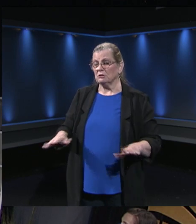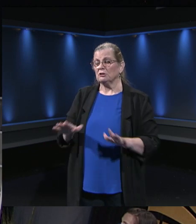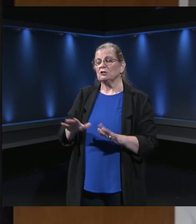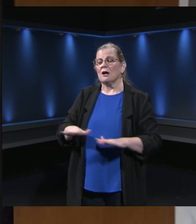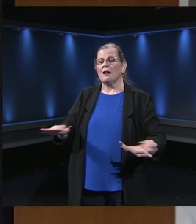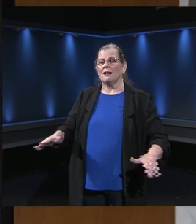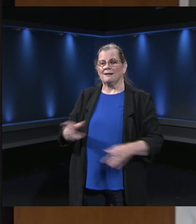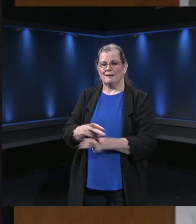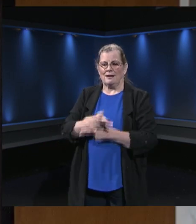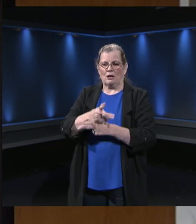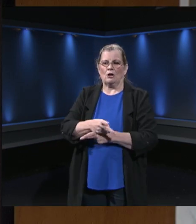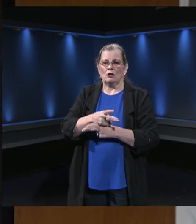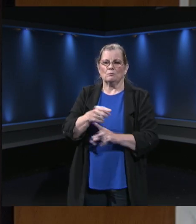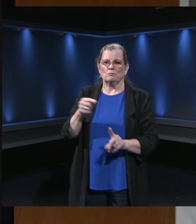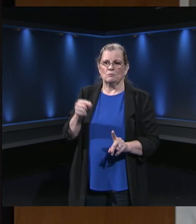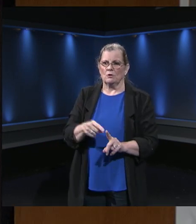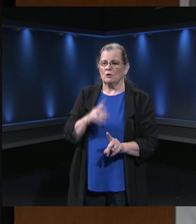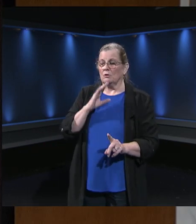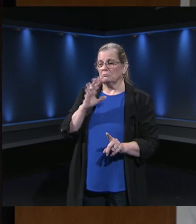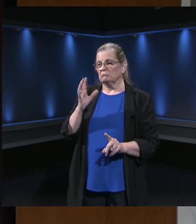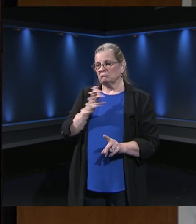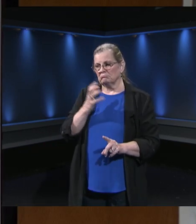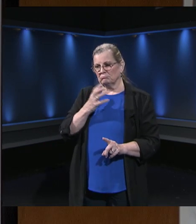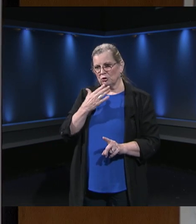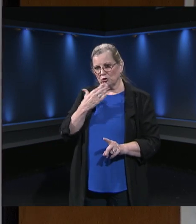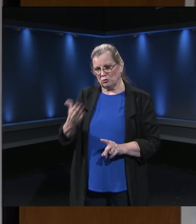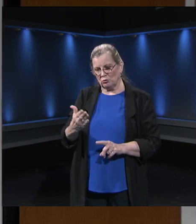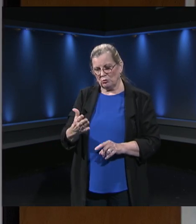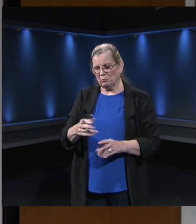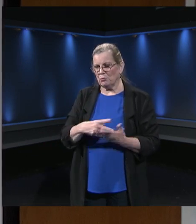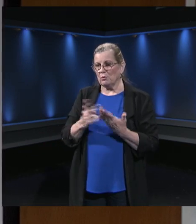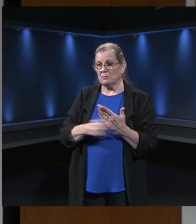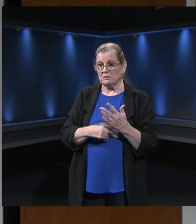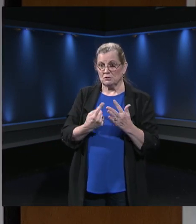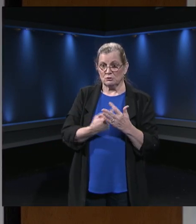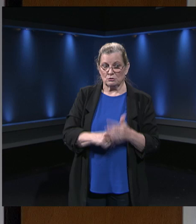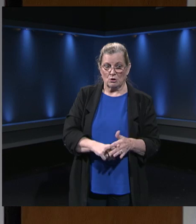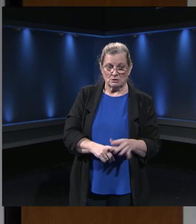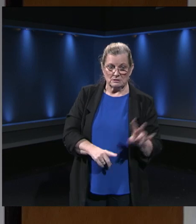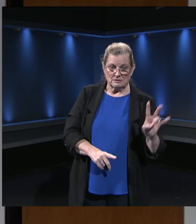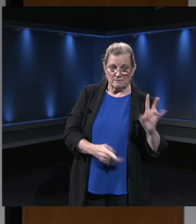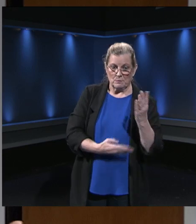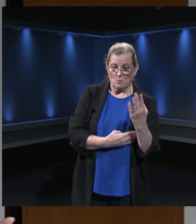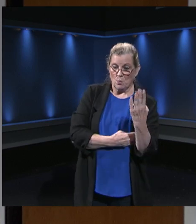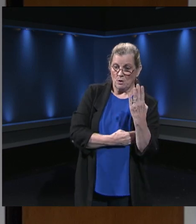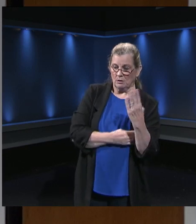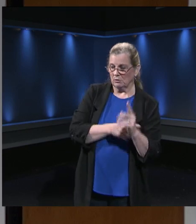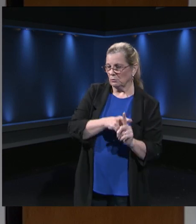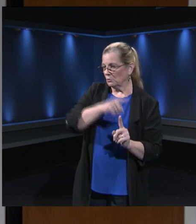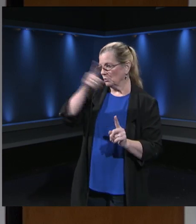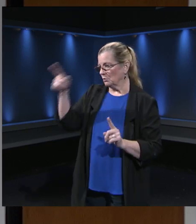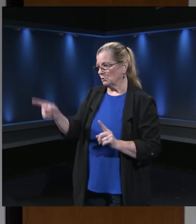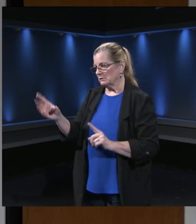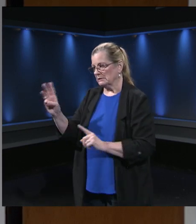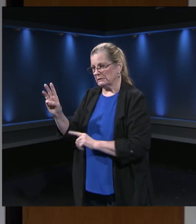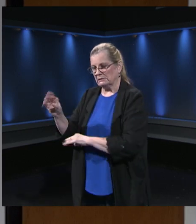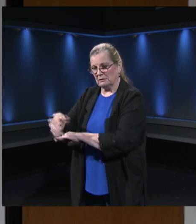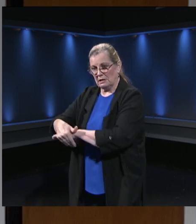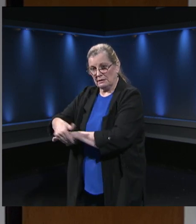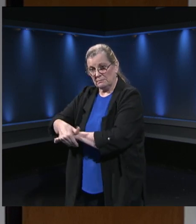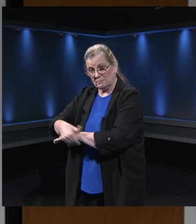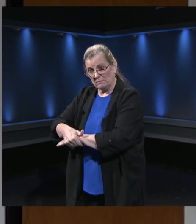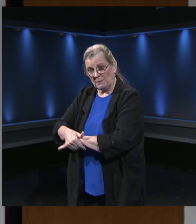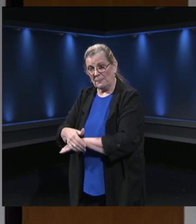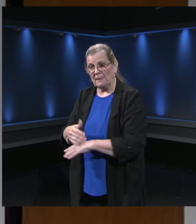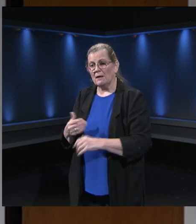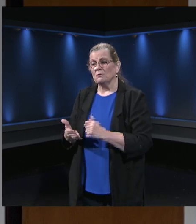a great program offered from 7 a.m. to 6 p.m. every day. And they have trained staff there to help children work